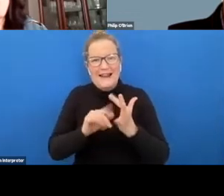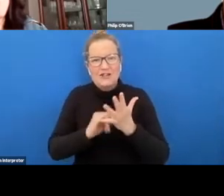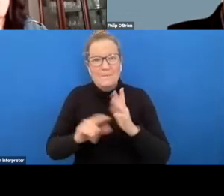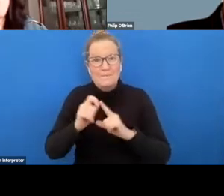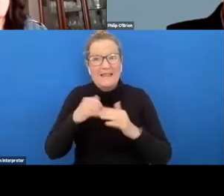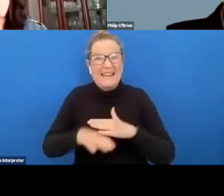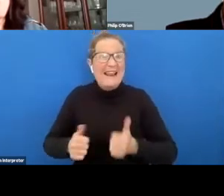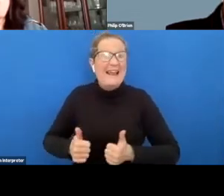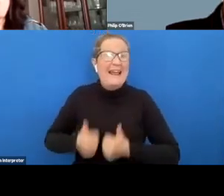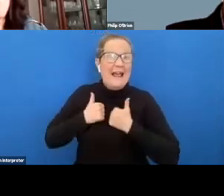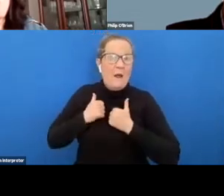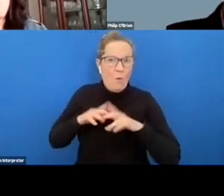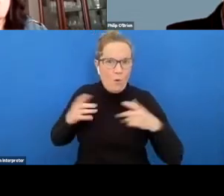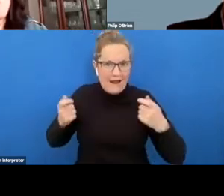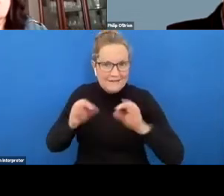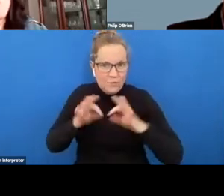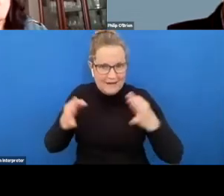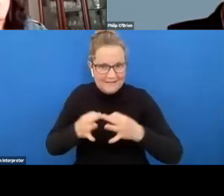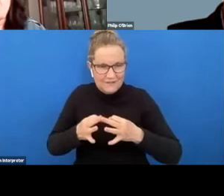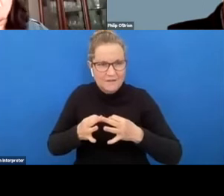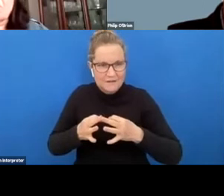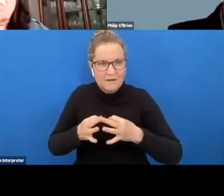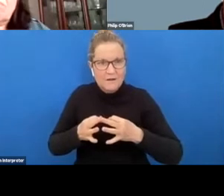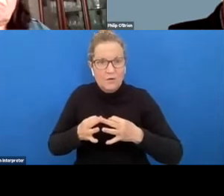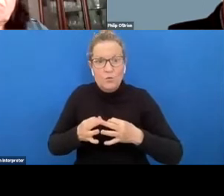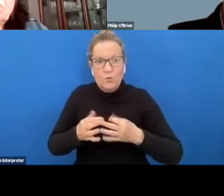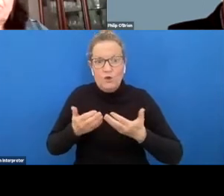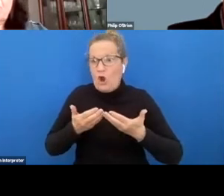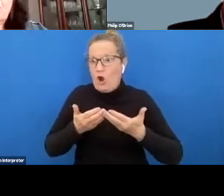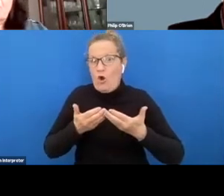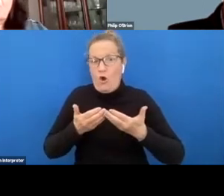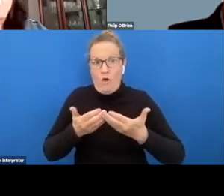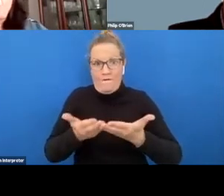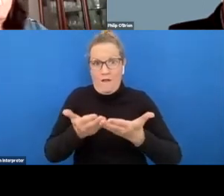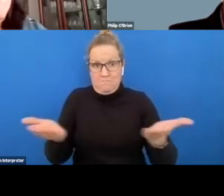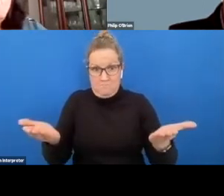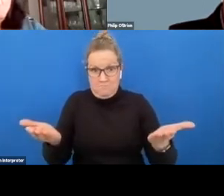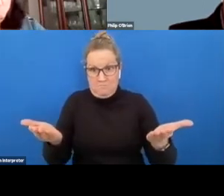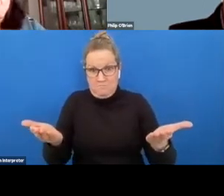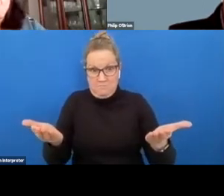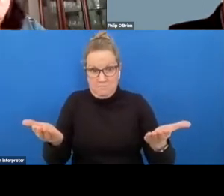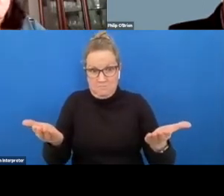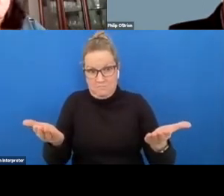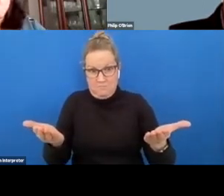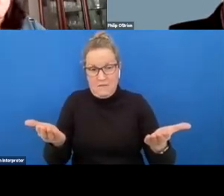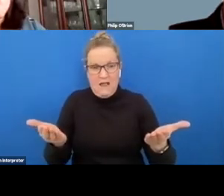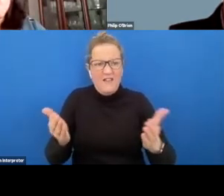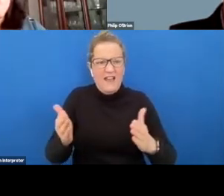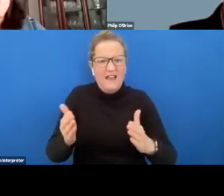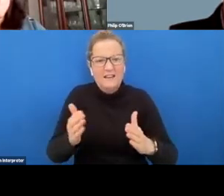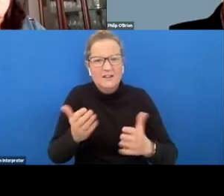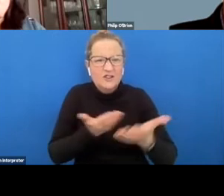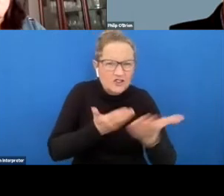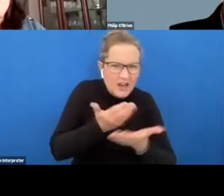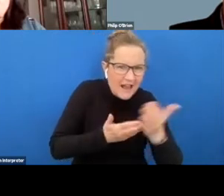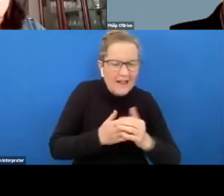which we offered to our population and people went through um chats and interviews and